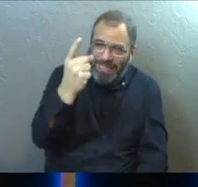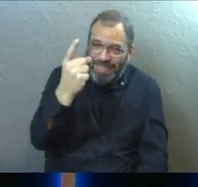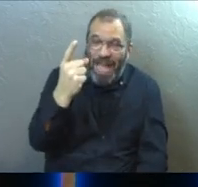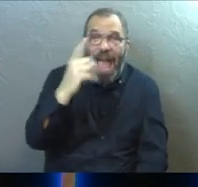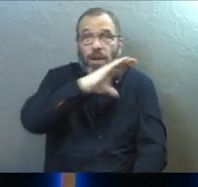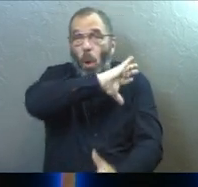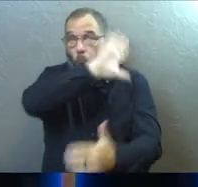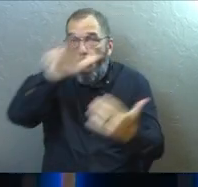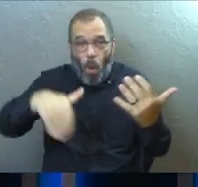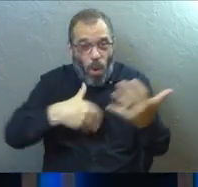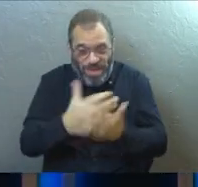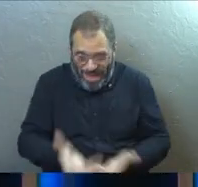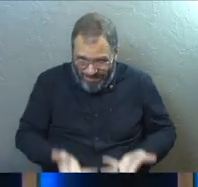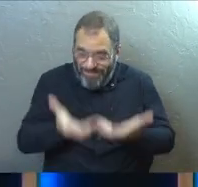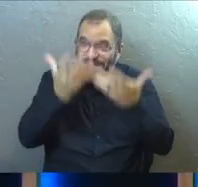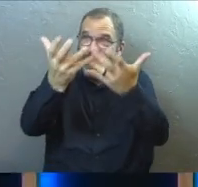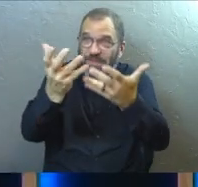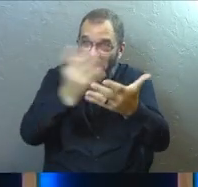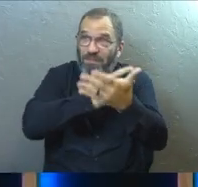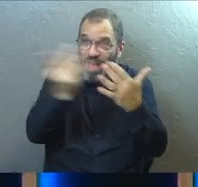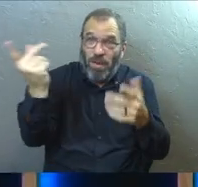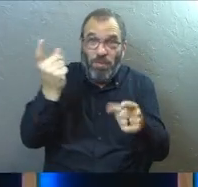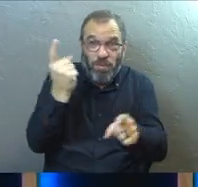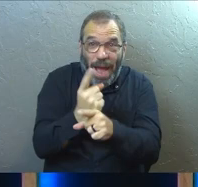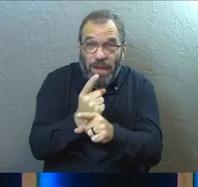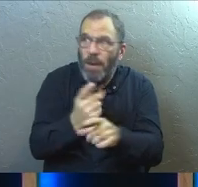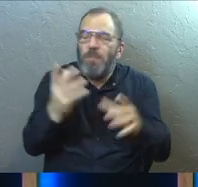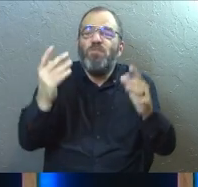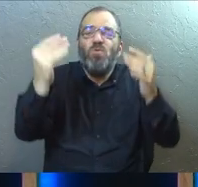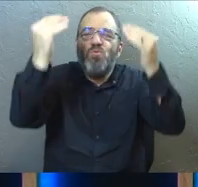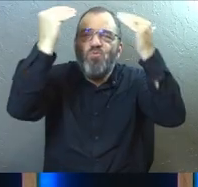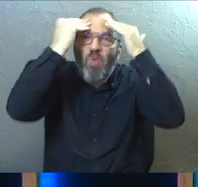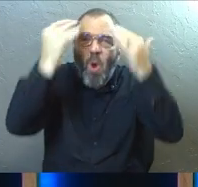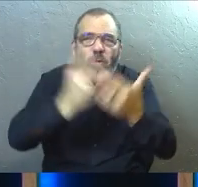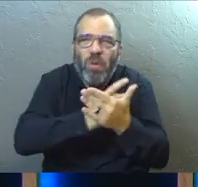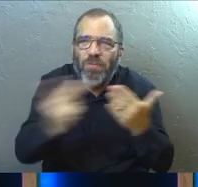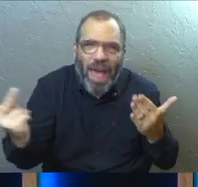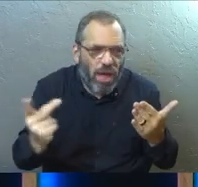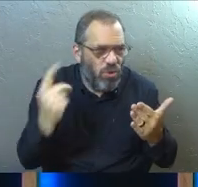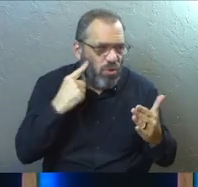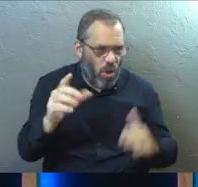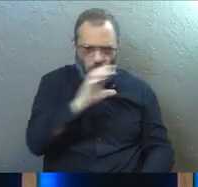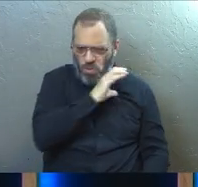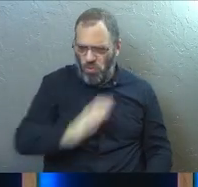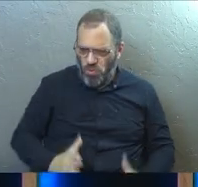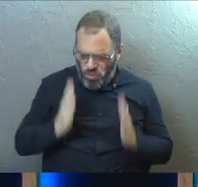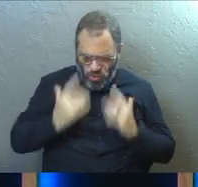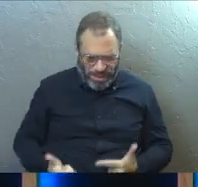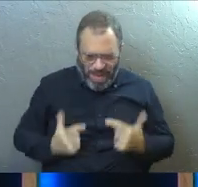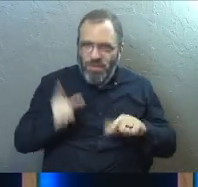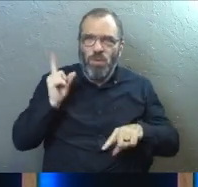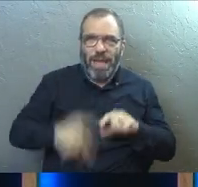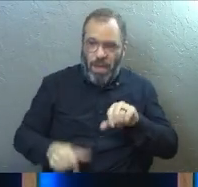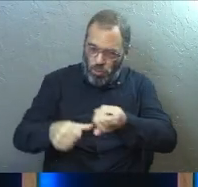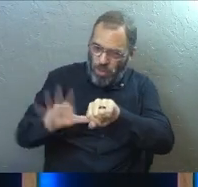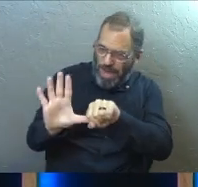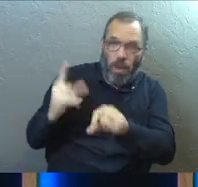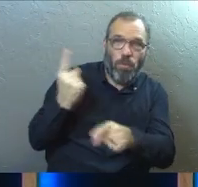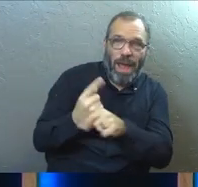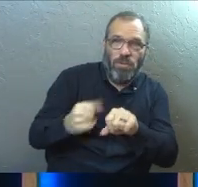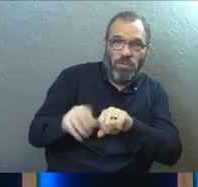And in the midst of all of that, we're going to fail, right? We're, you know it, like you know from the Christian life, you can't do it, right?